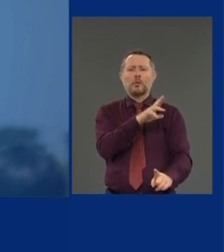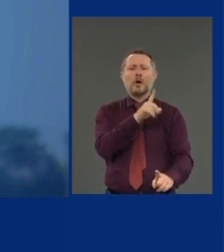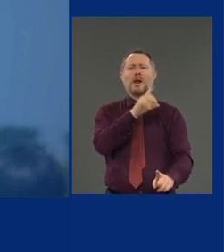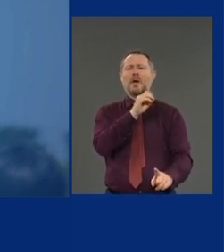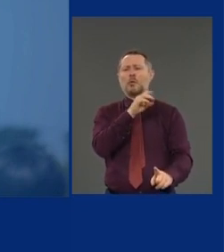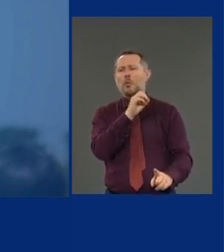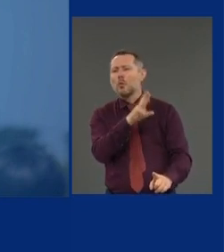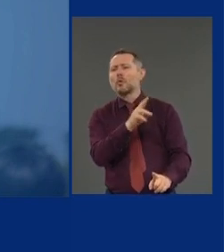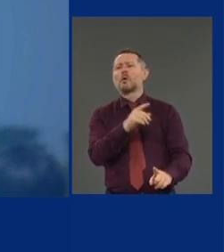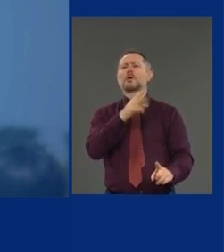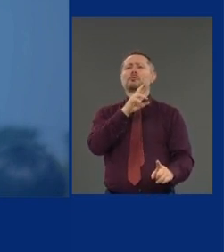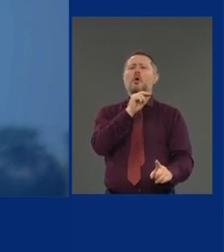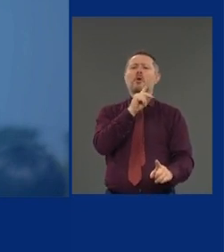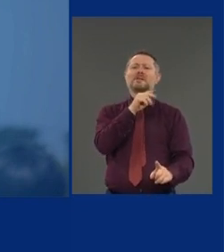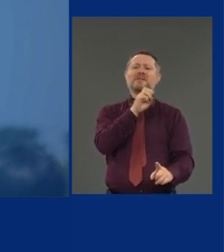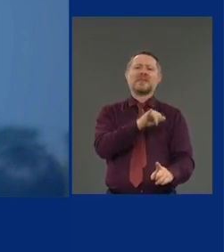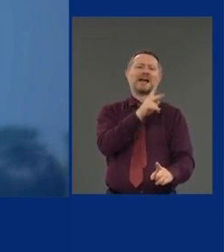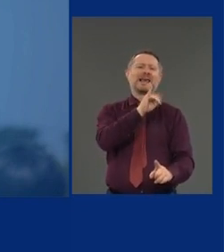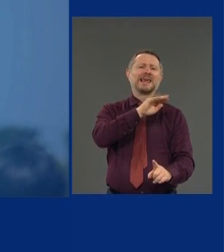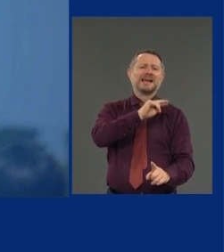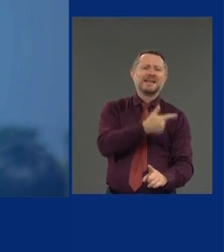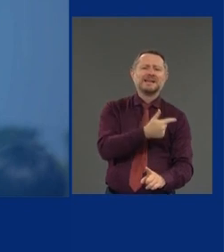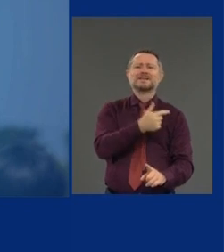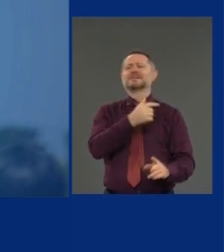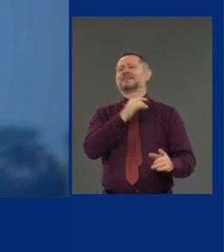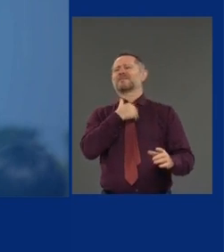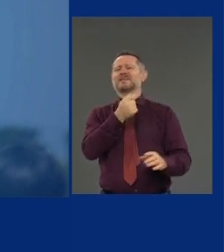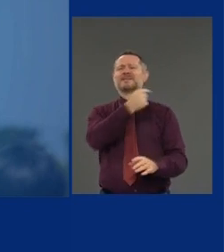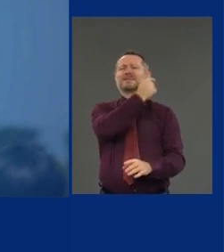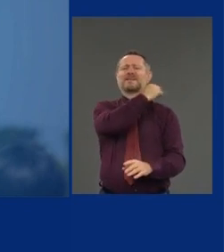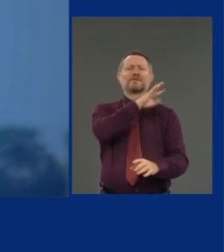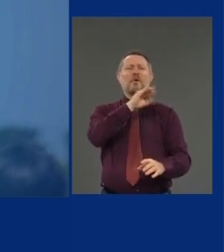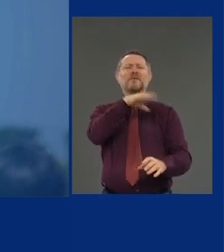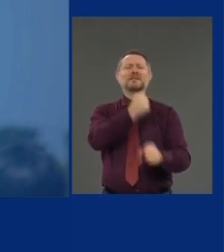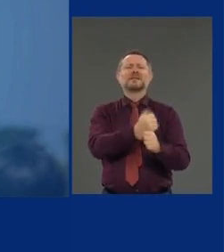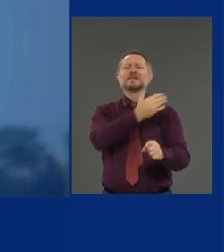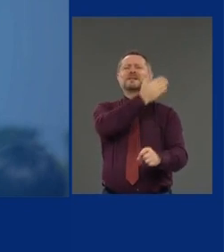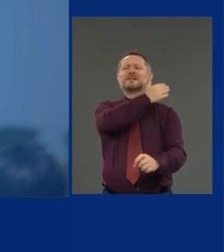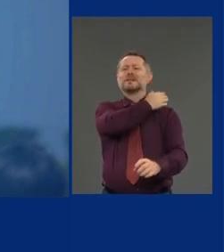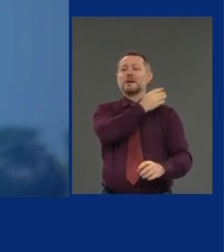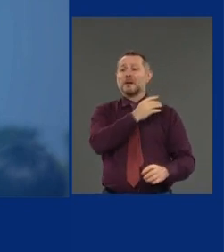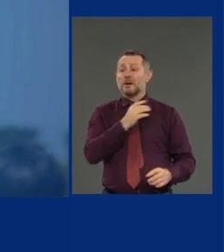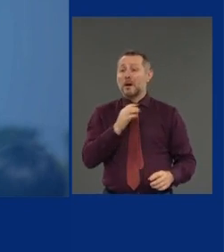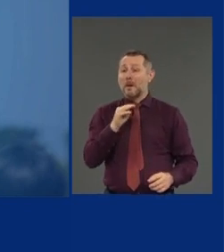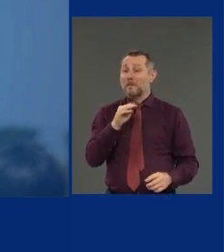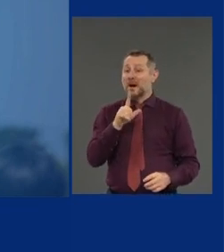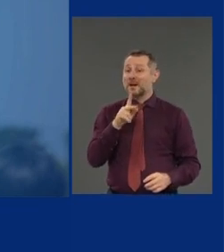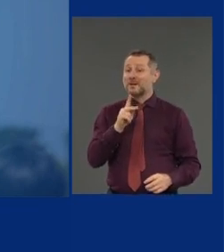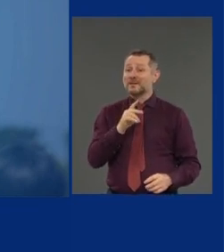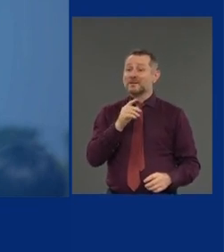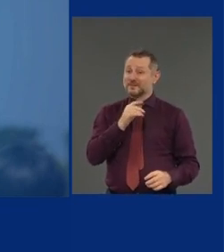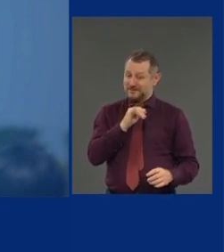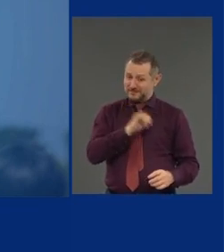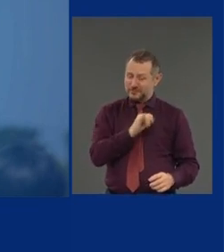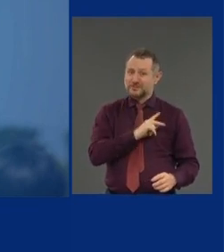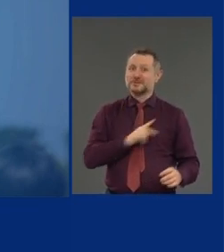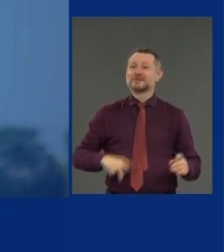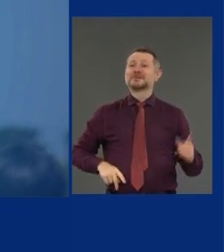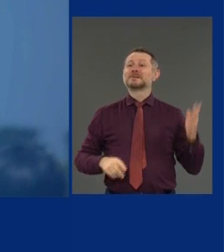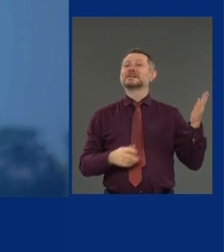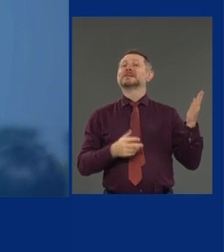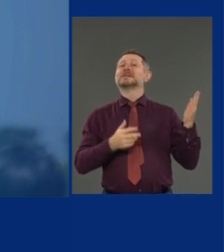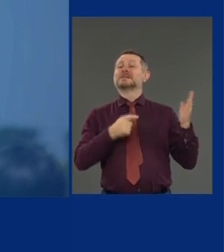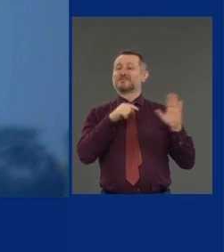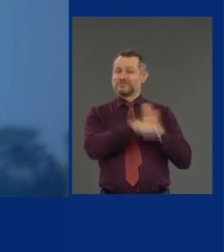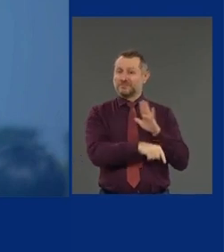goes back 40, 50 years. It goes back to Martin Luther King. And we've seen it. We've seen it. We've seen it, but we